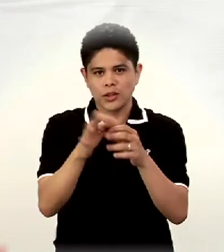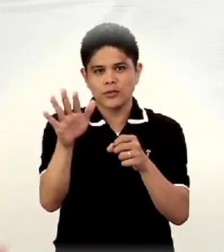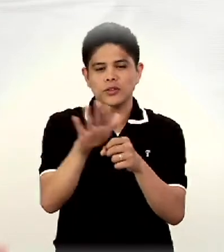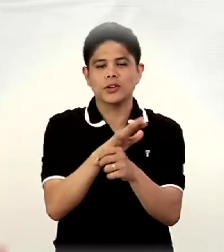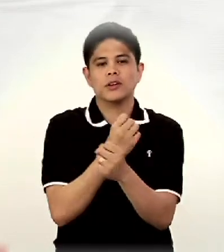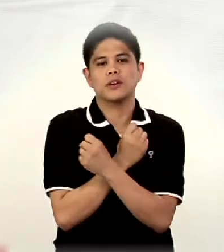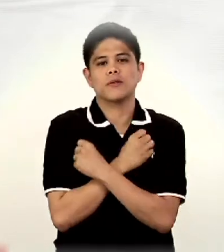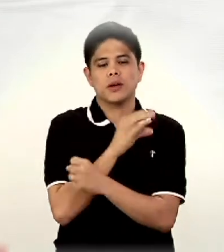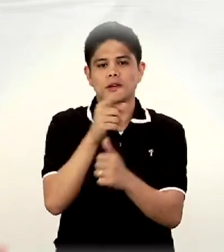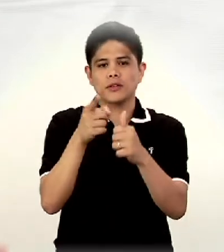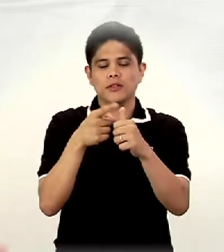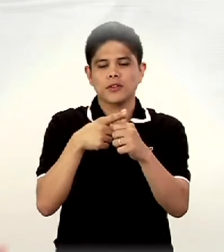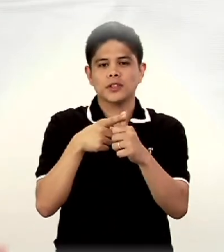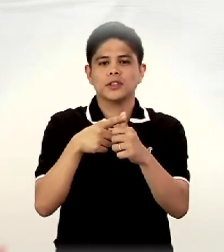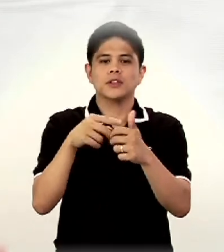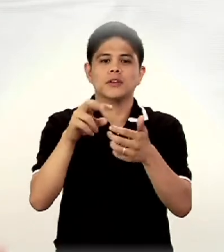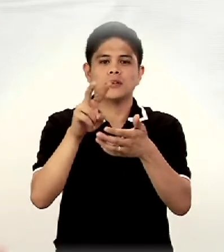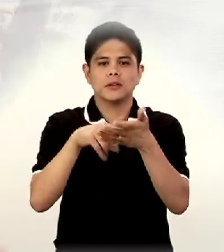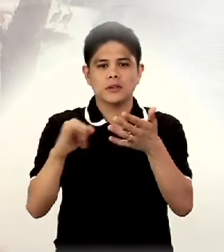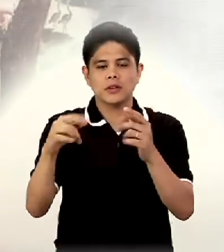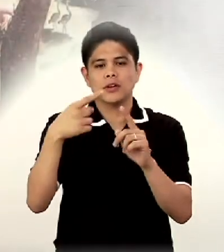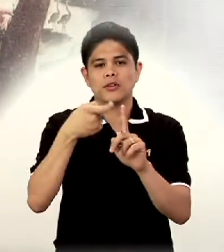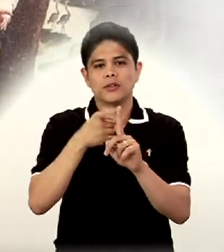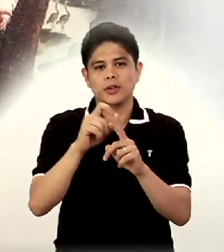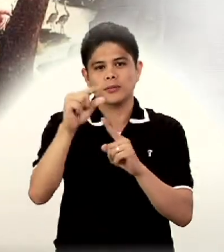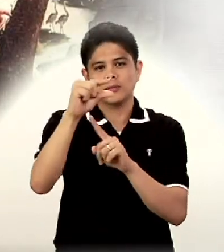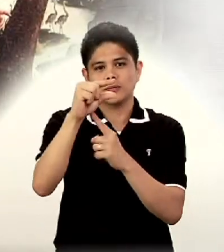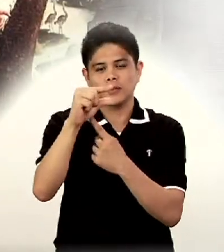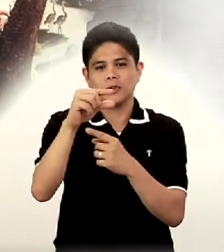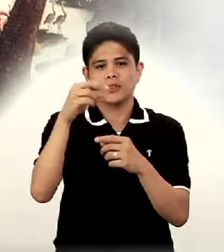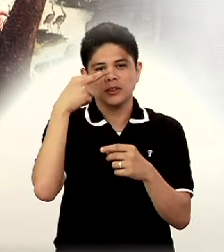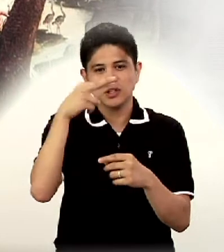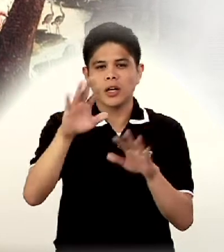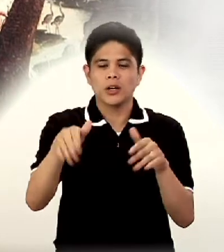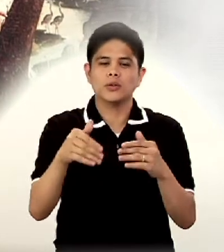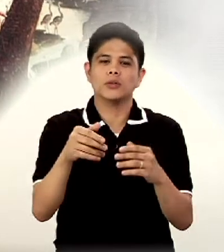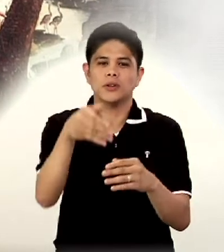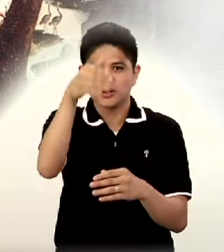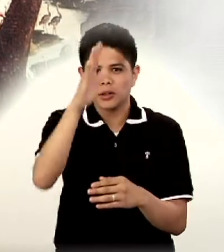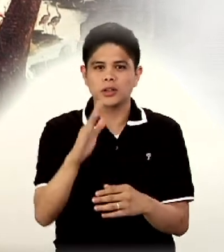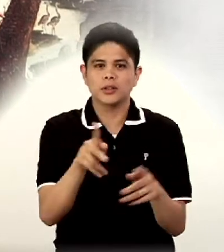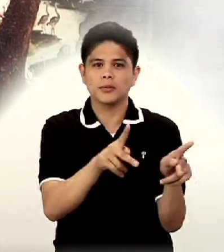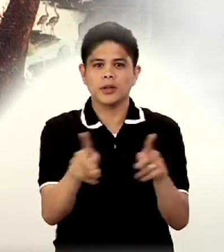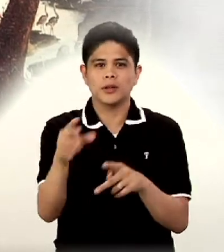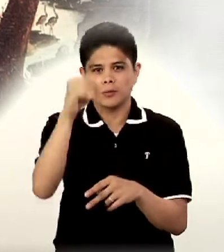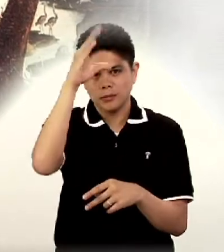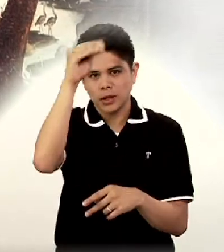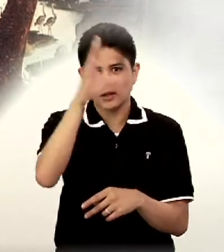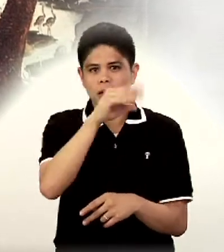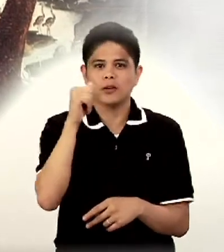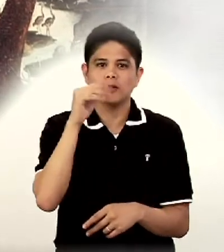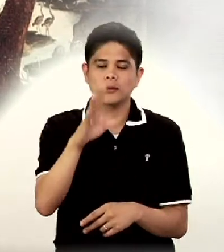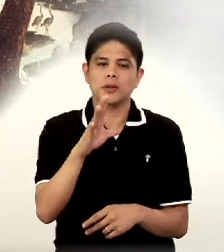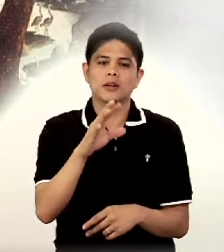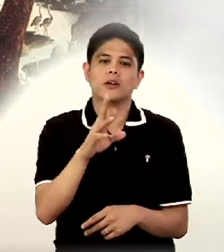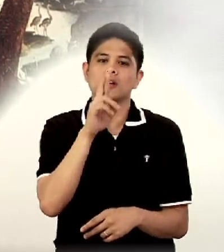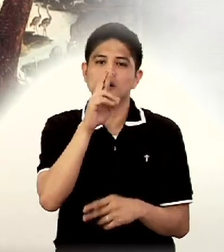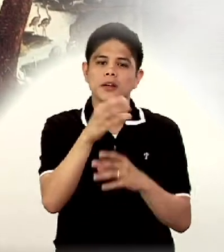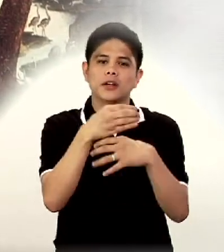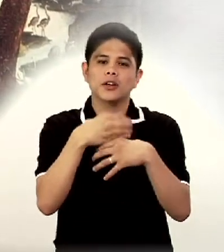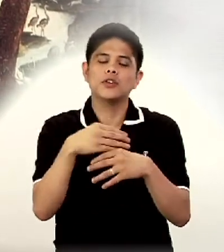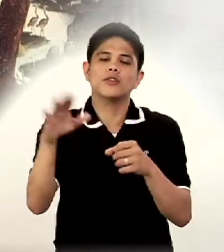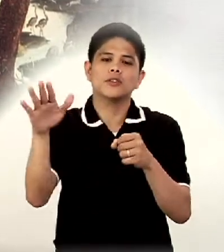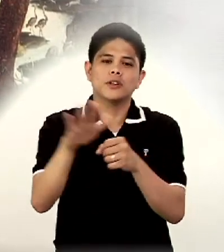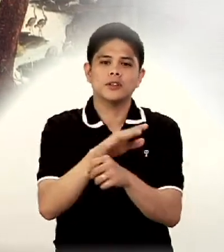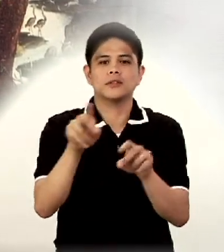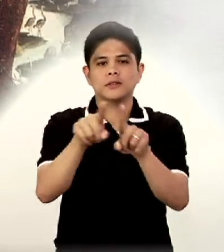And in the first reading from Genesis, we see how in God's plan, man and woman were created fully